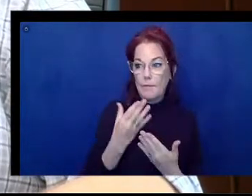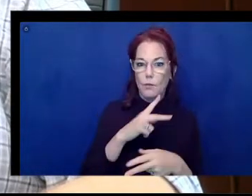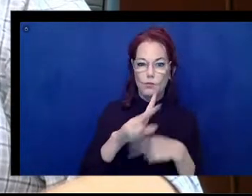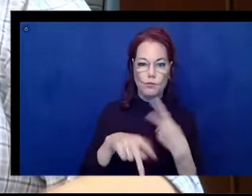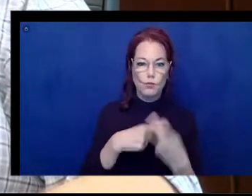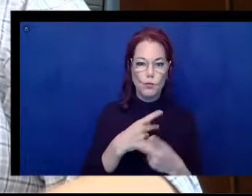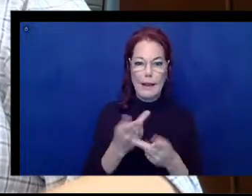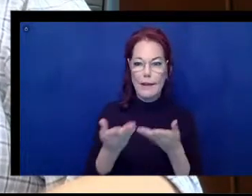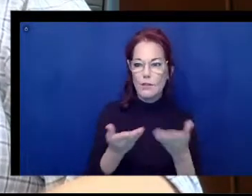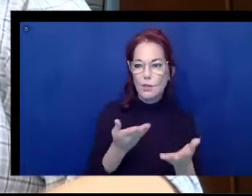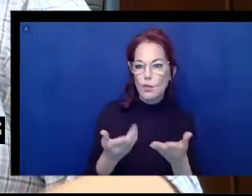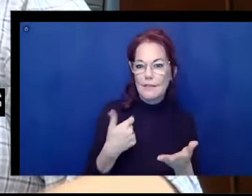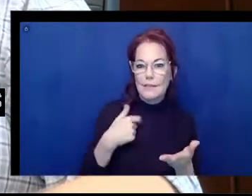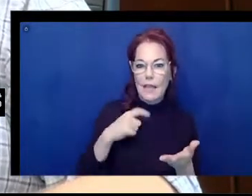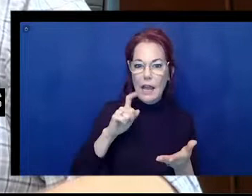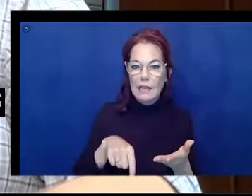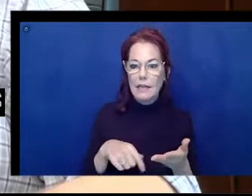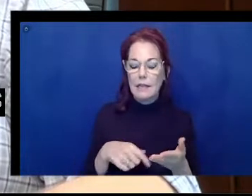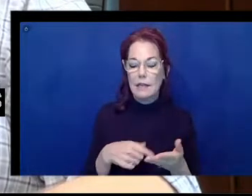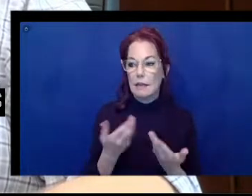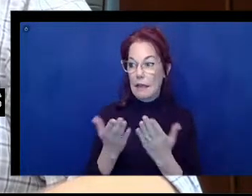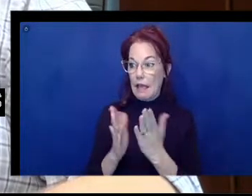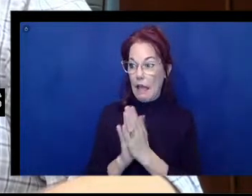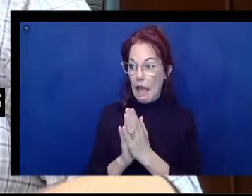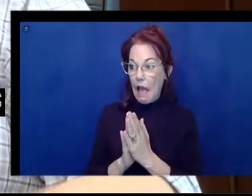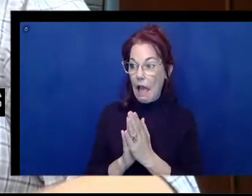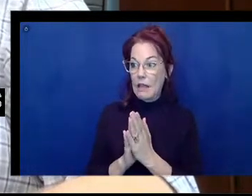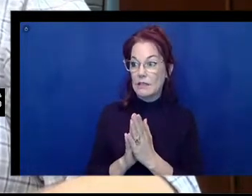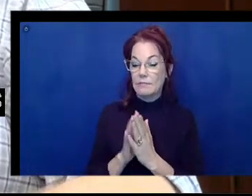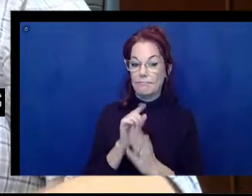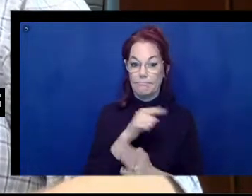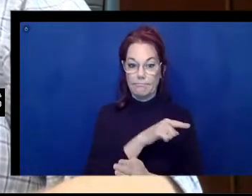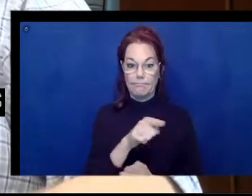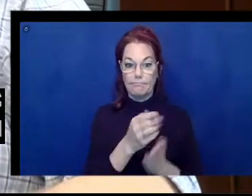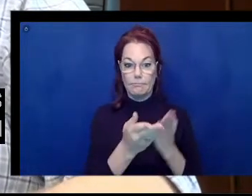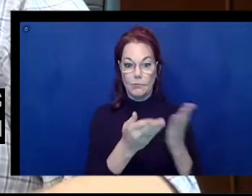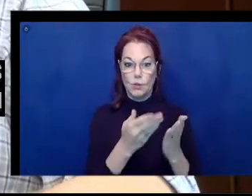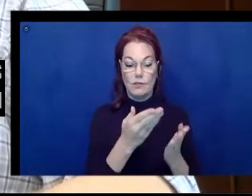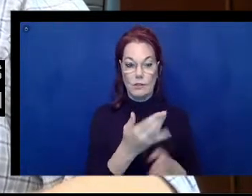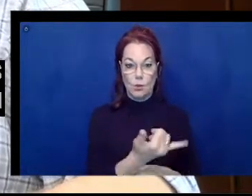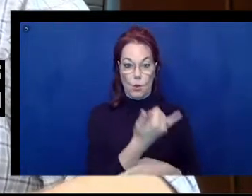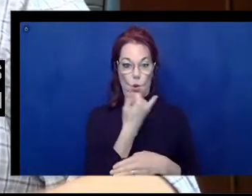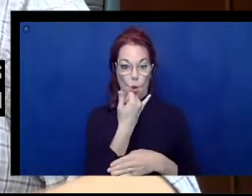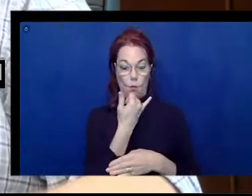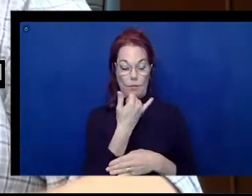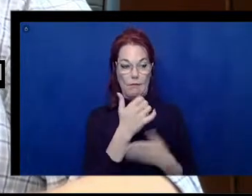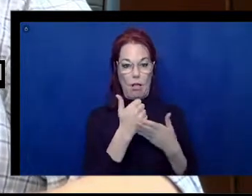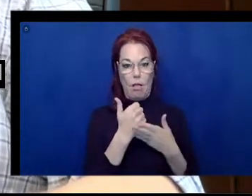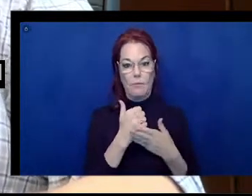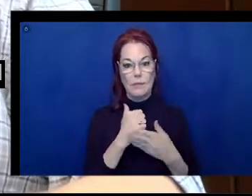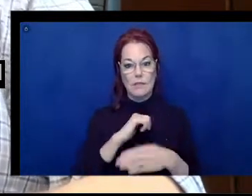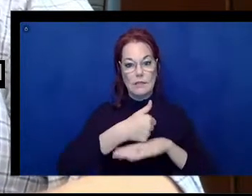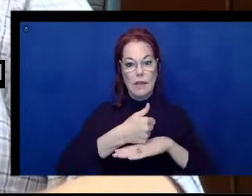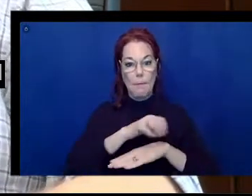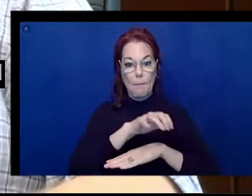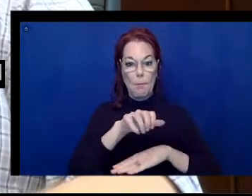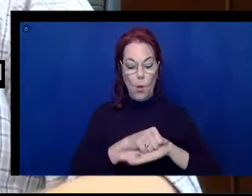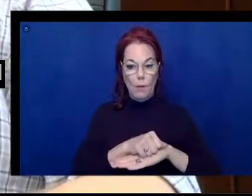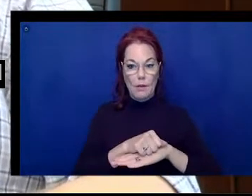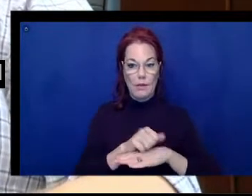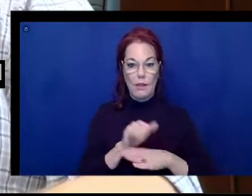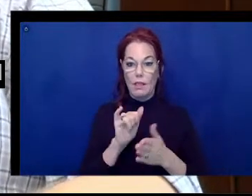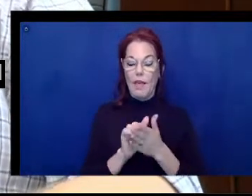give me a call to set up an appointment to follow up on what is needed for my care. That was the biggest